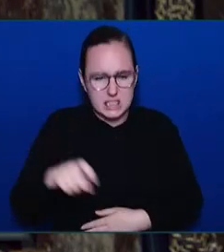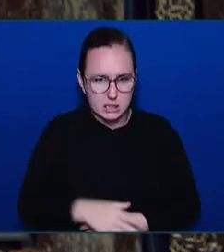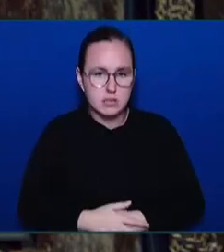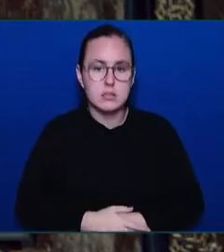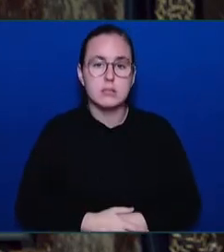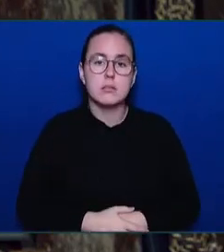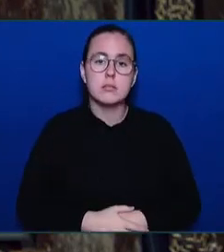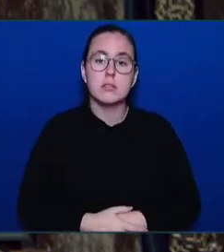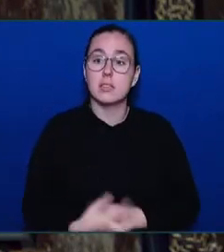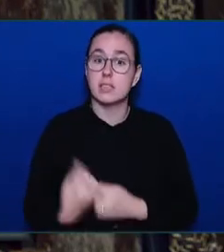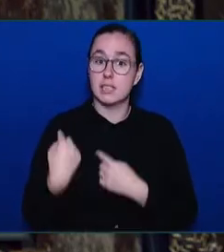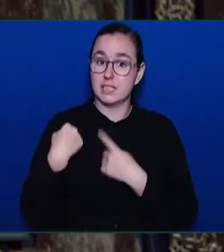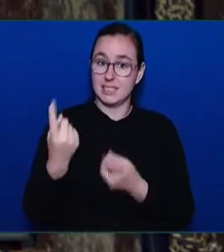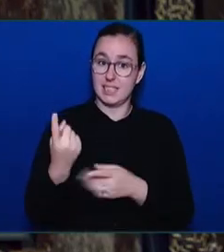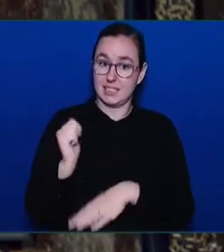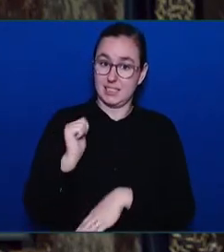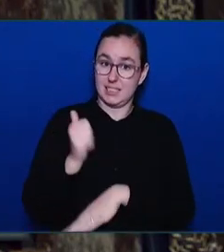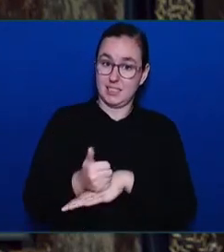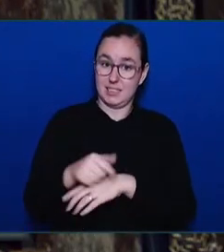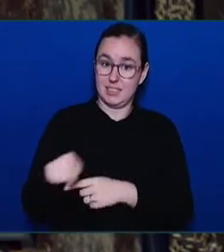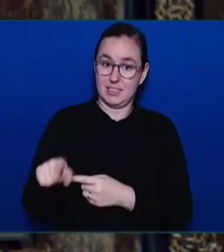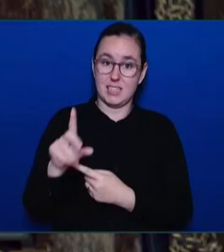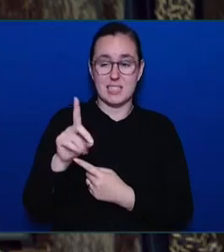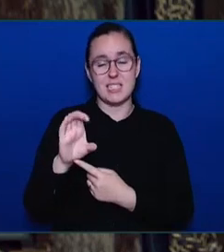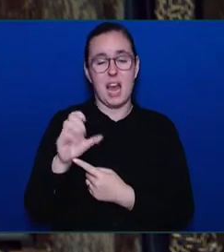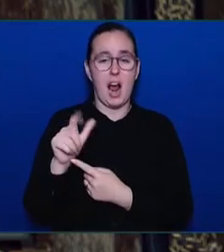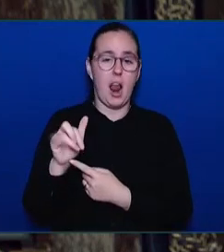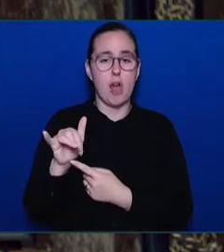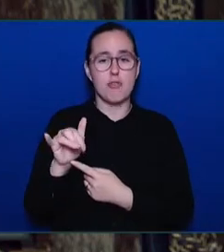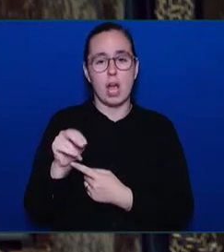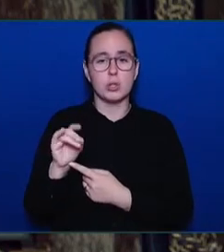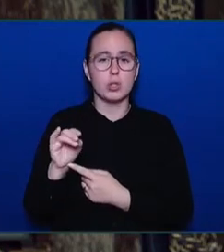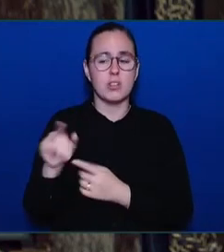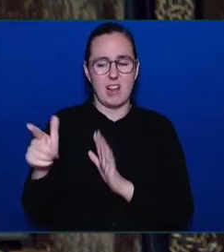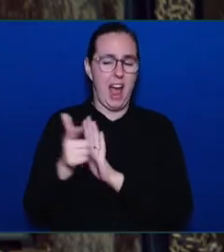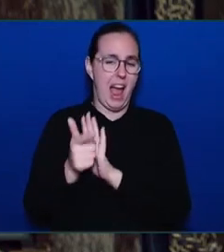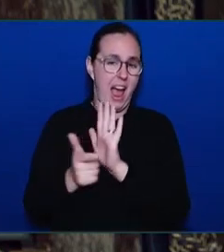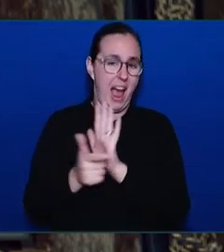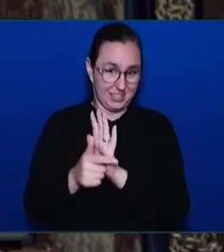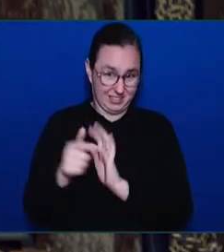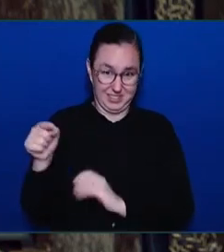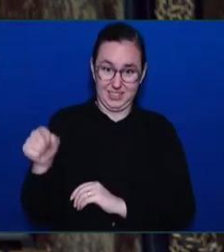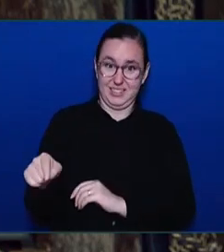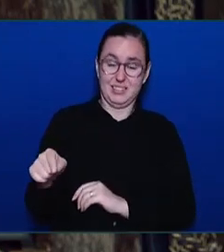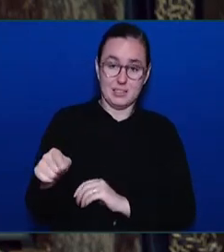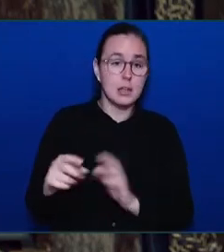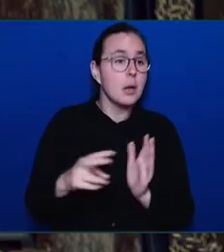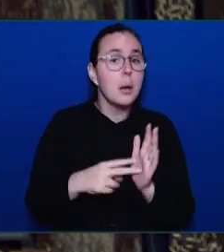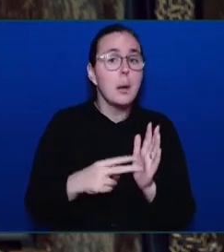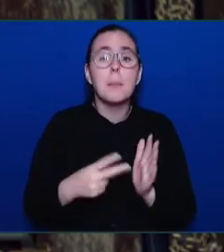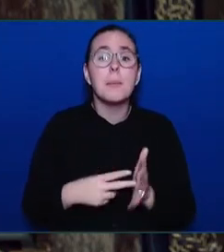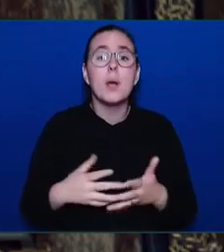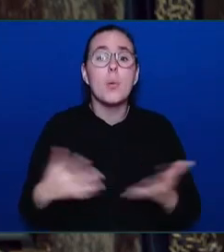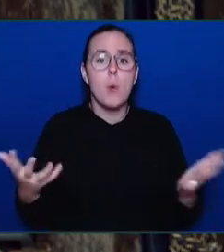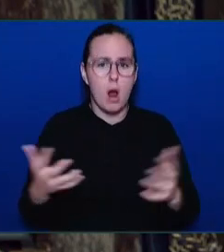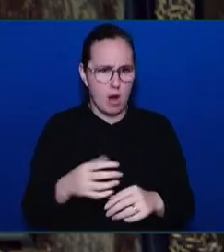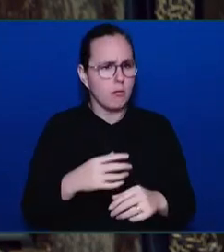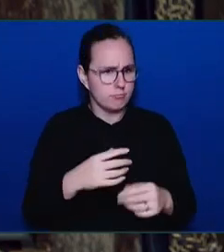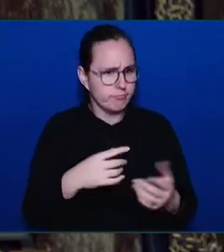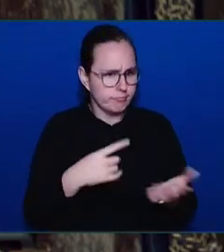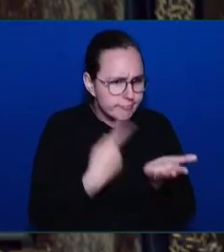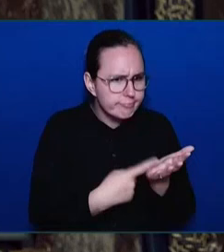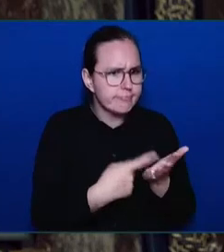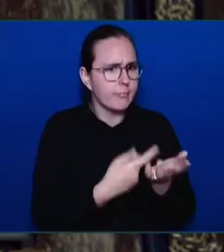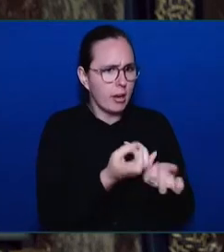we take from the nations themselves and work in consultation and cooperation with those nations on issues such as the one that